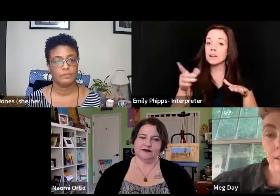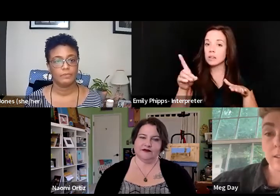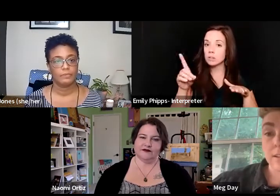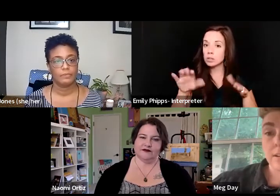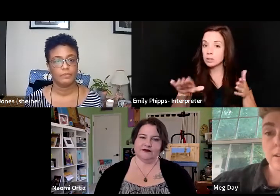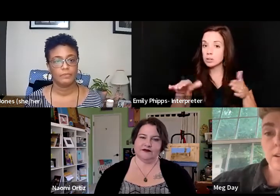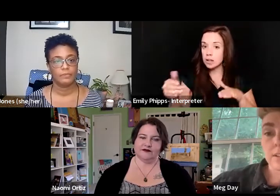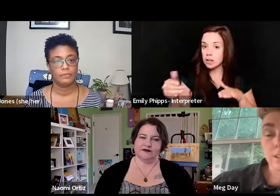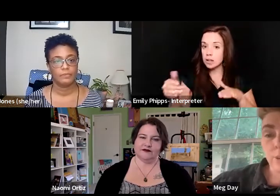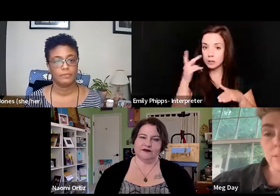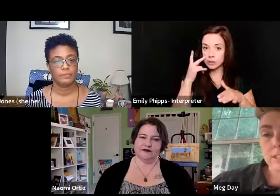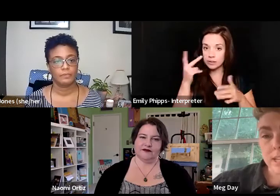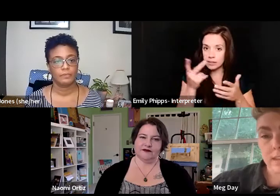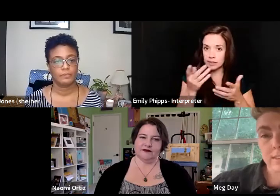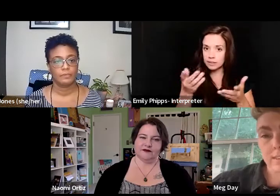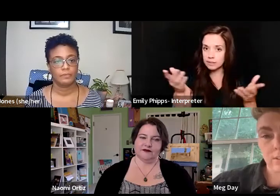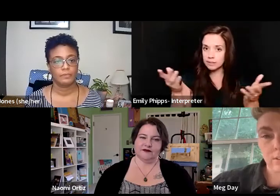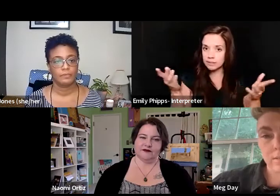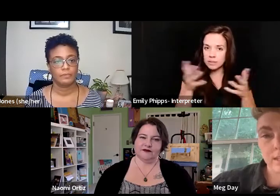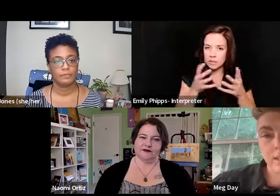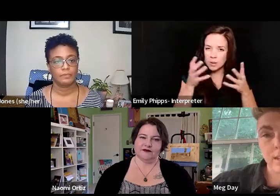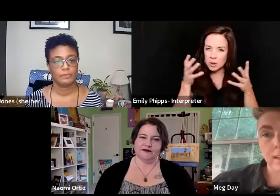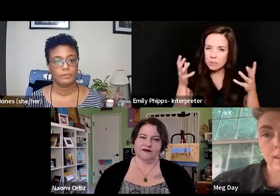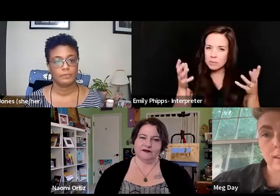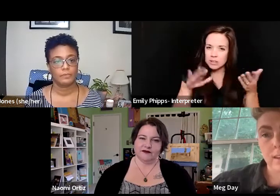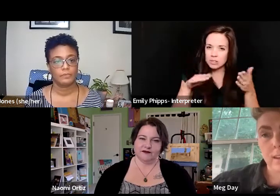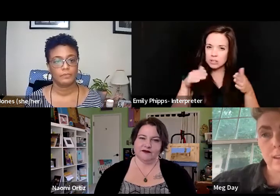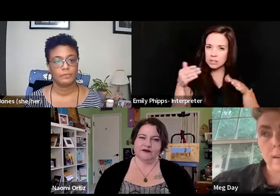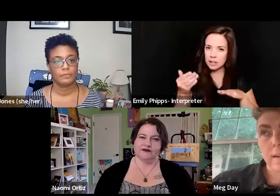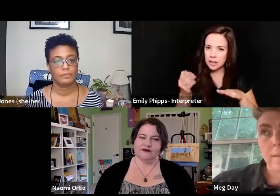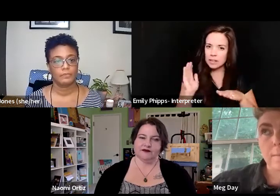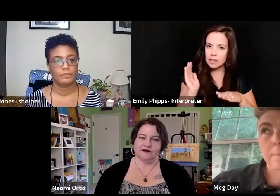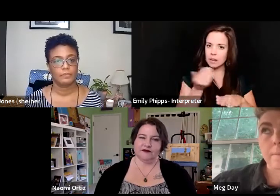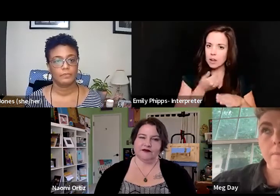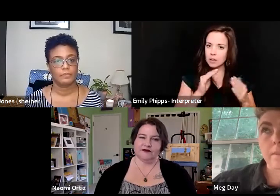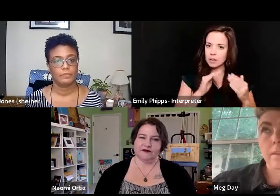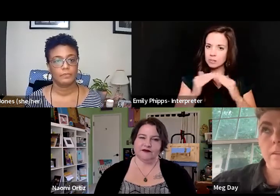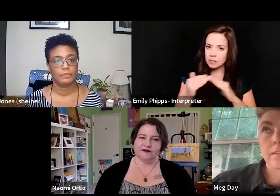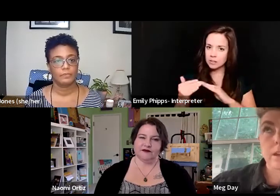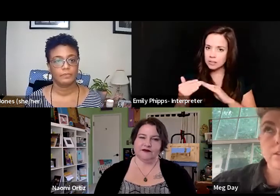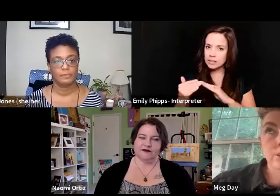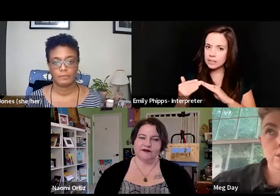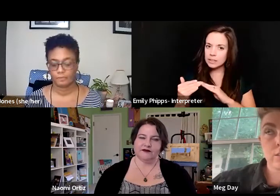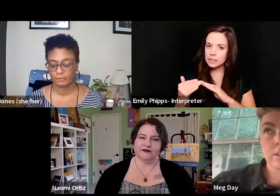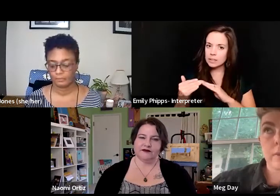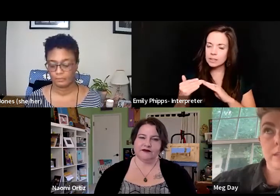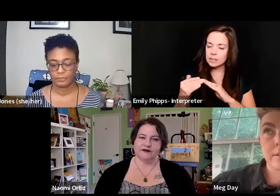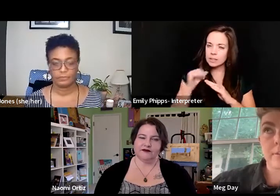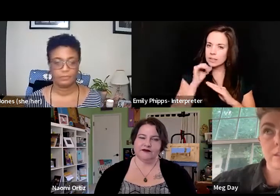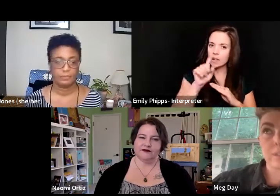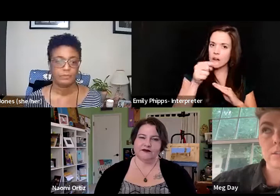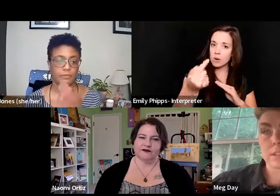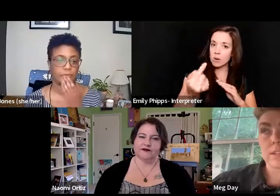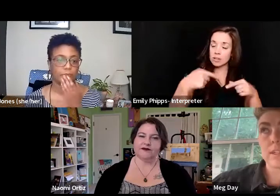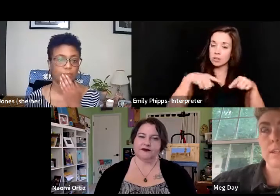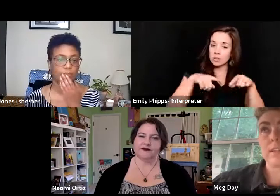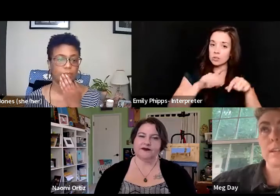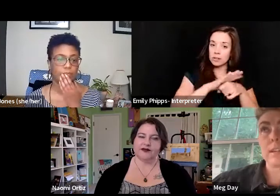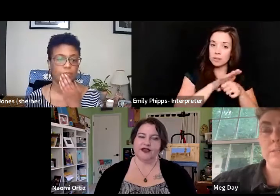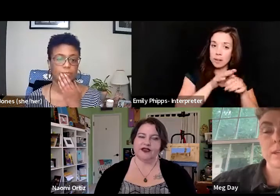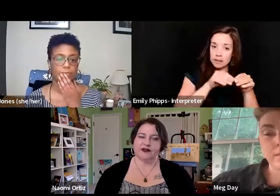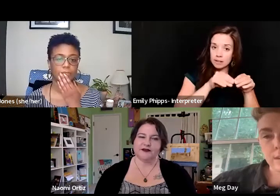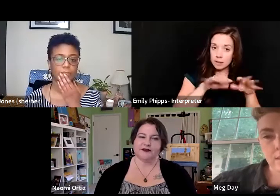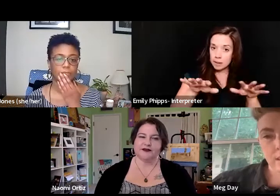have seen so much death in our community, um, not just during the pandemic though, certainly,